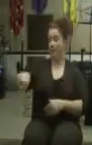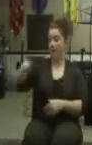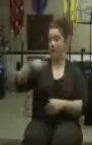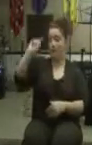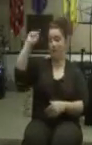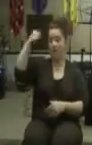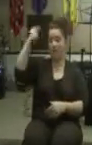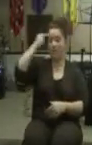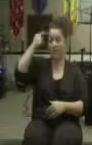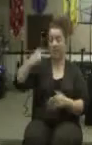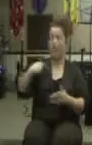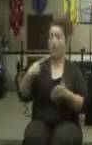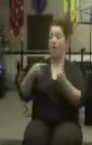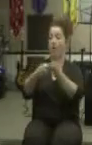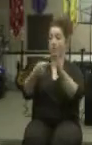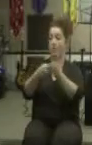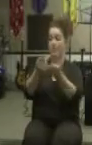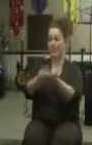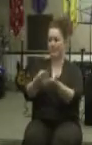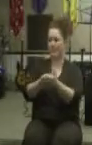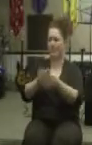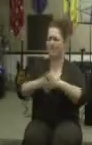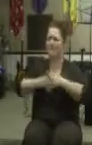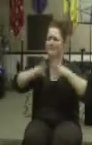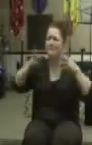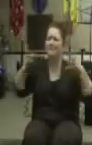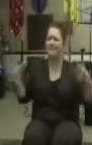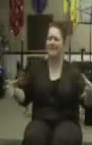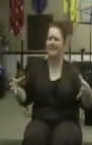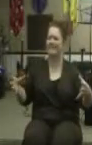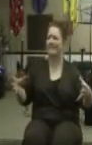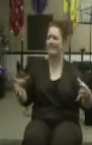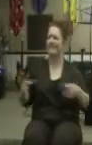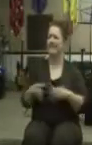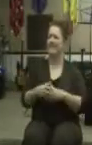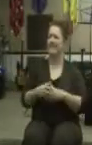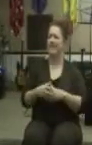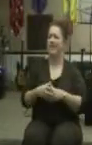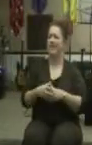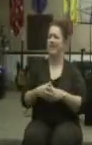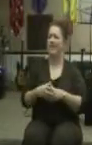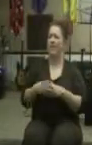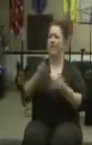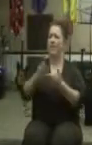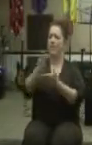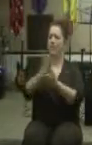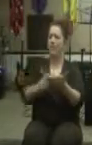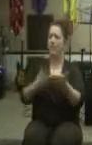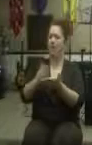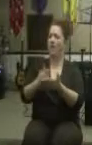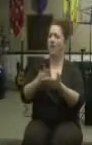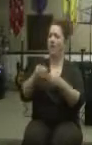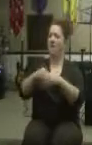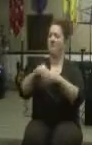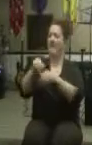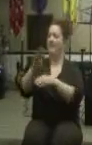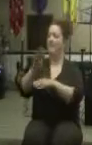Our government owes money, and our government owes so much money that they put owing money as part of the budget.